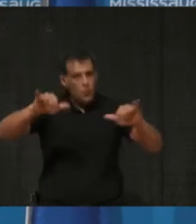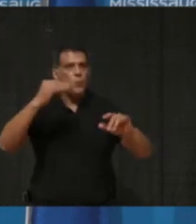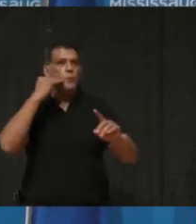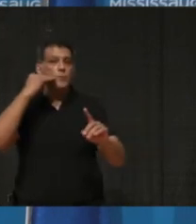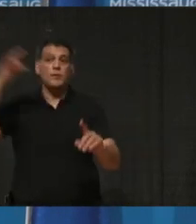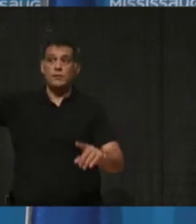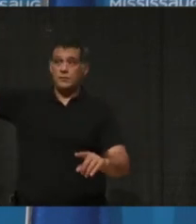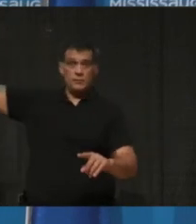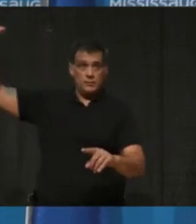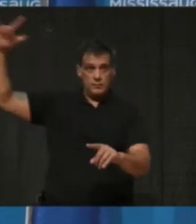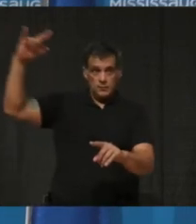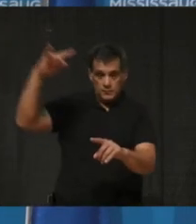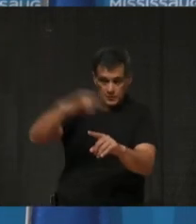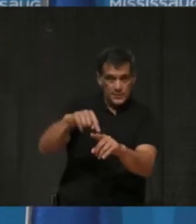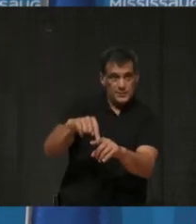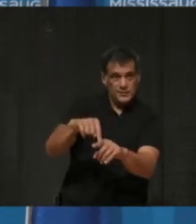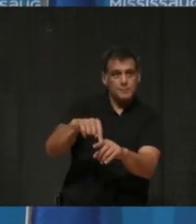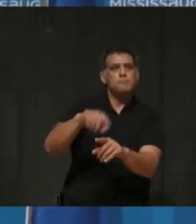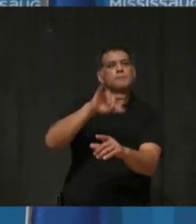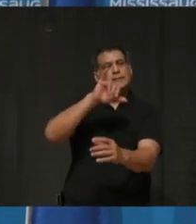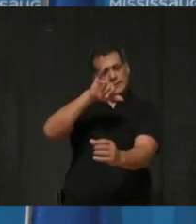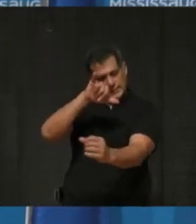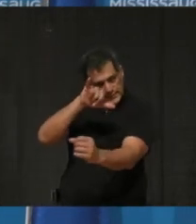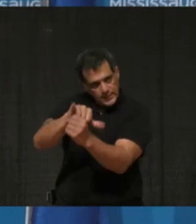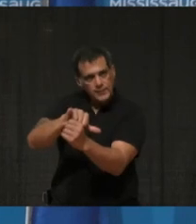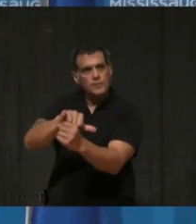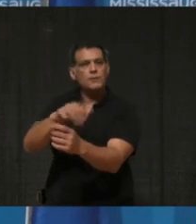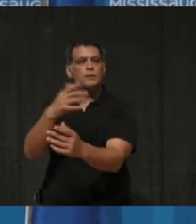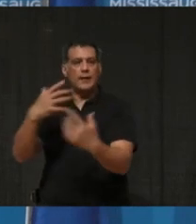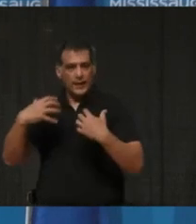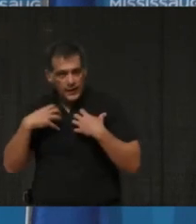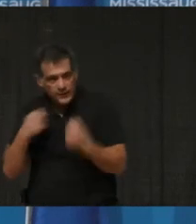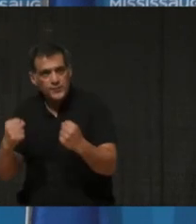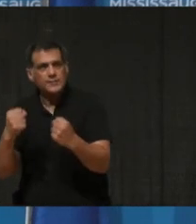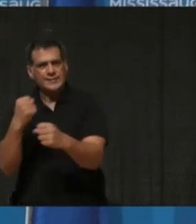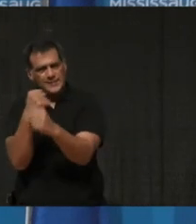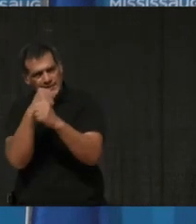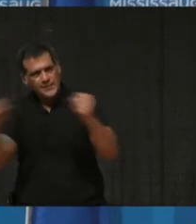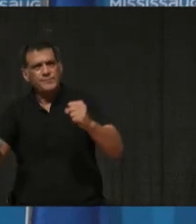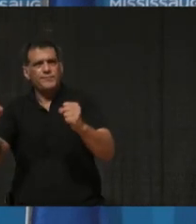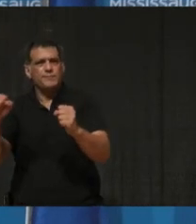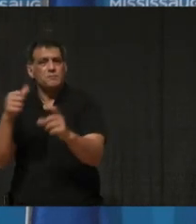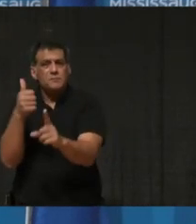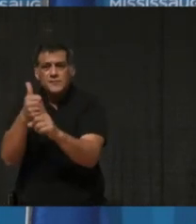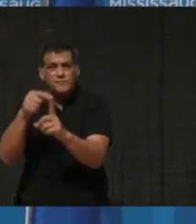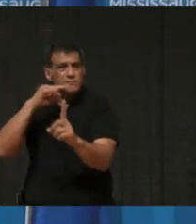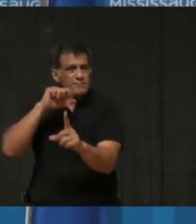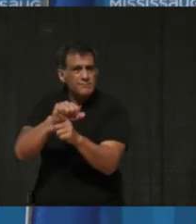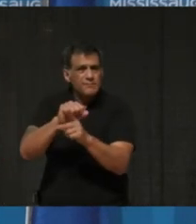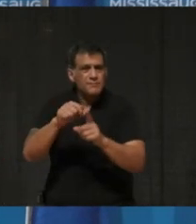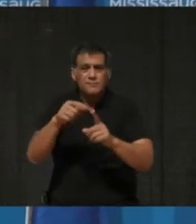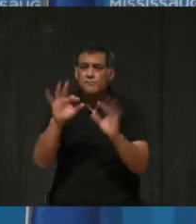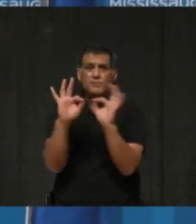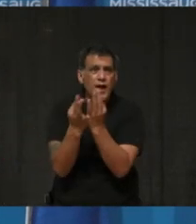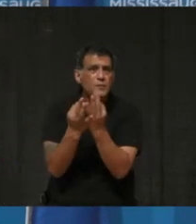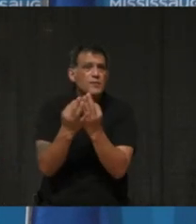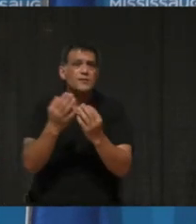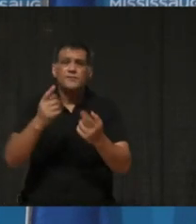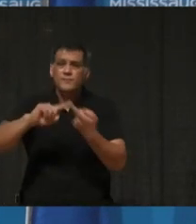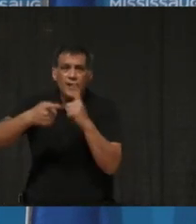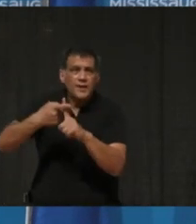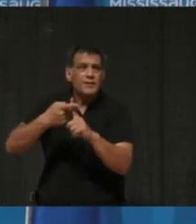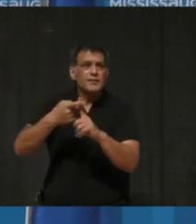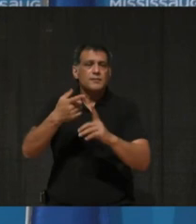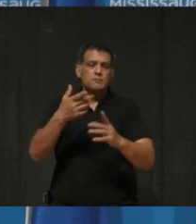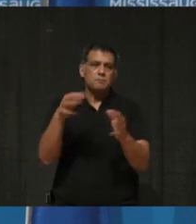federal requirement to quarantine. This is for the health and safety of your loved ones, yourself, especially if can't self-isolate at home, and also for your